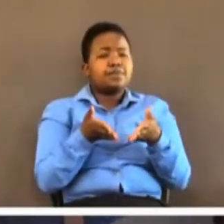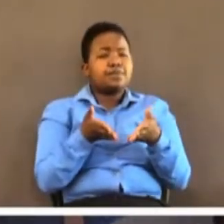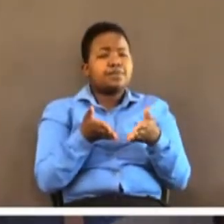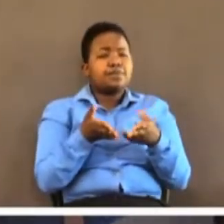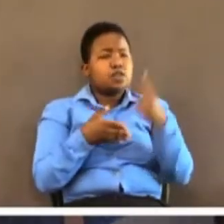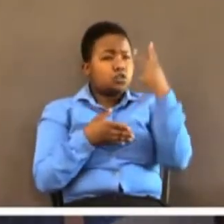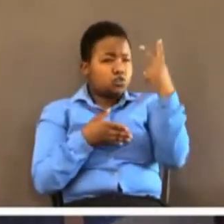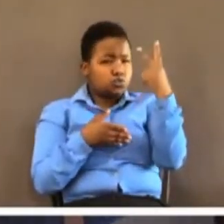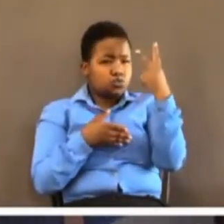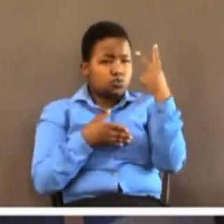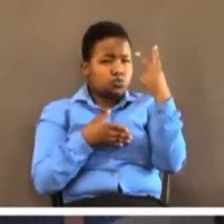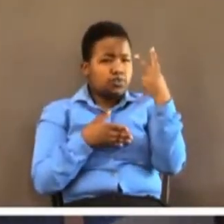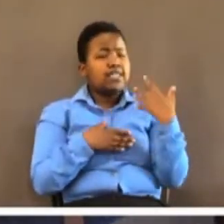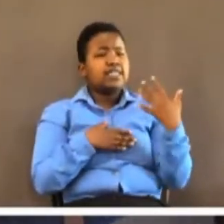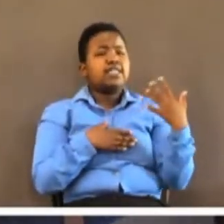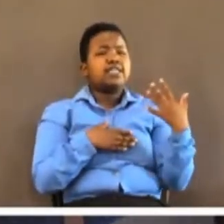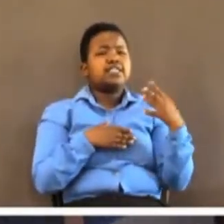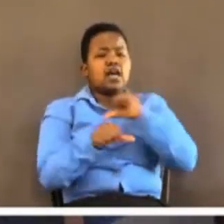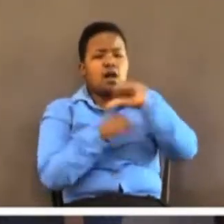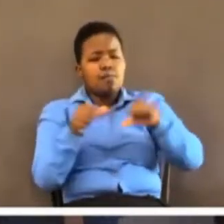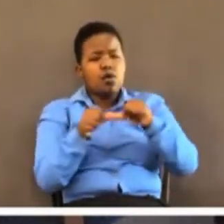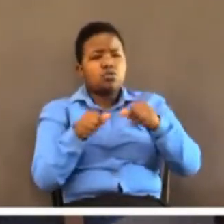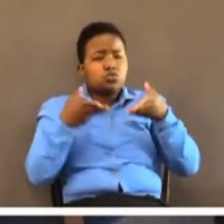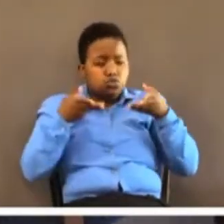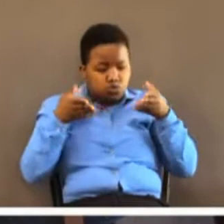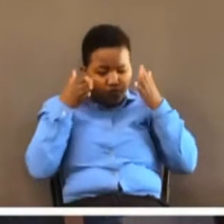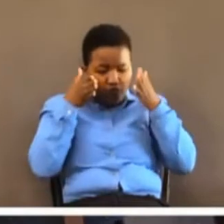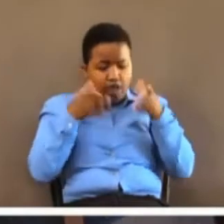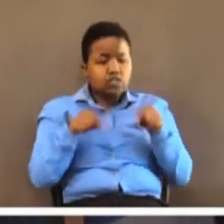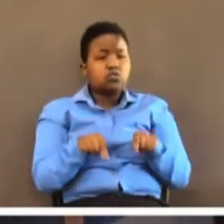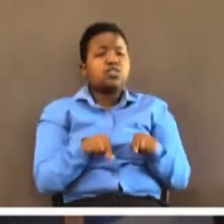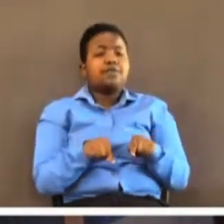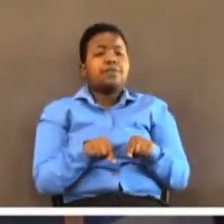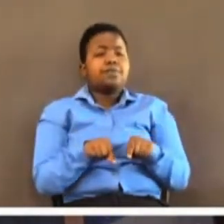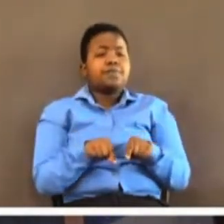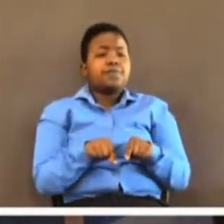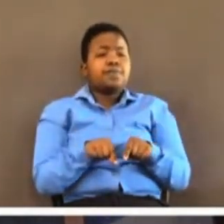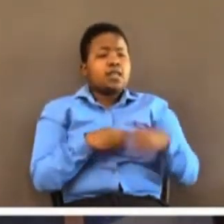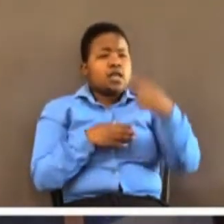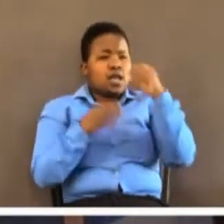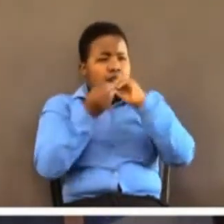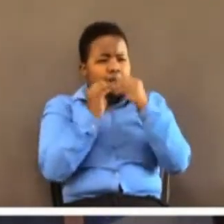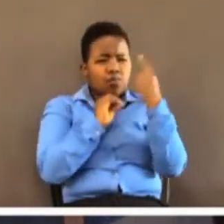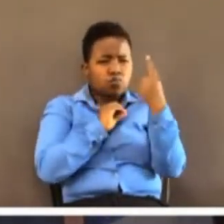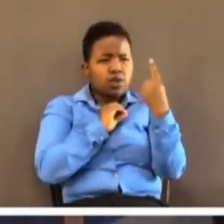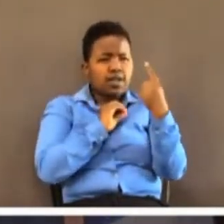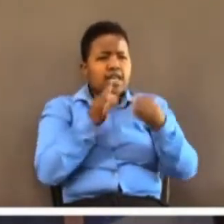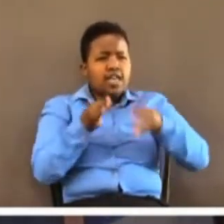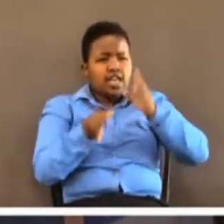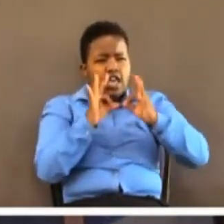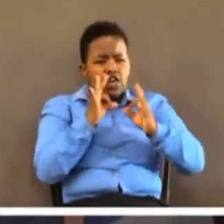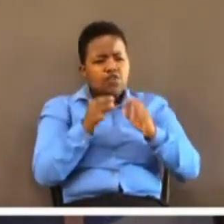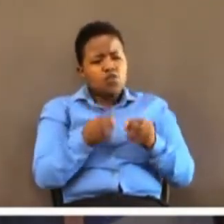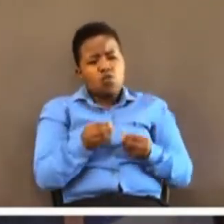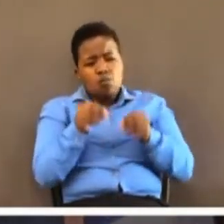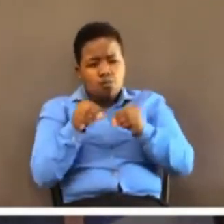two lessons picked from this particular text. Number one, if you are ever going to move on to a new